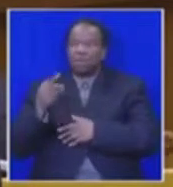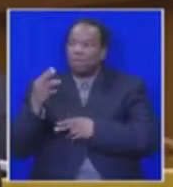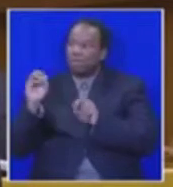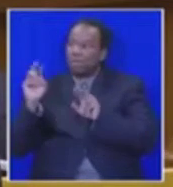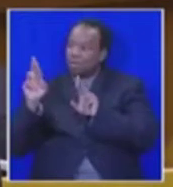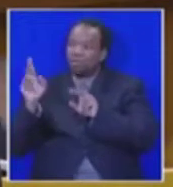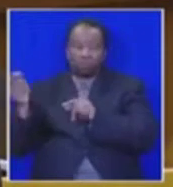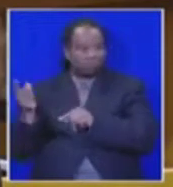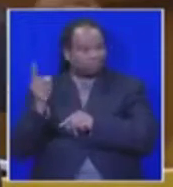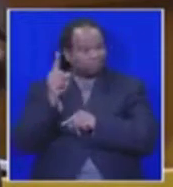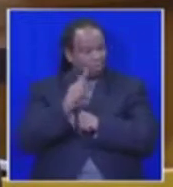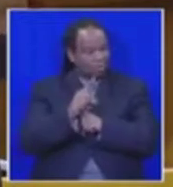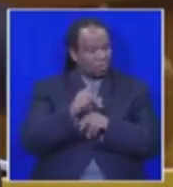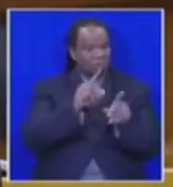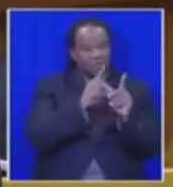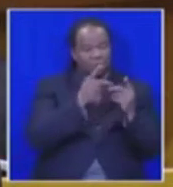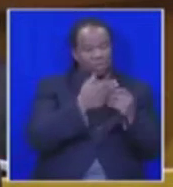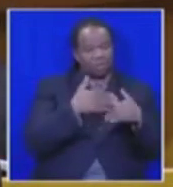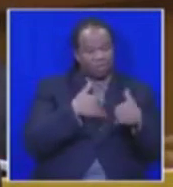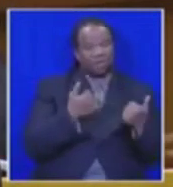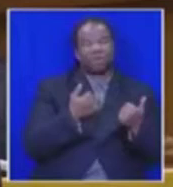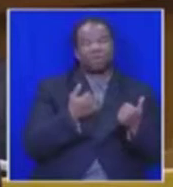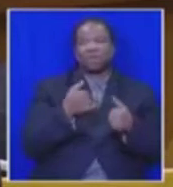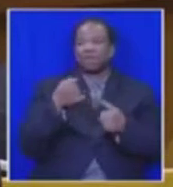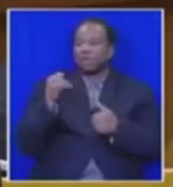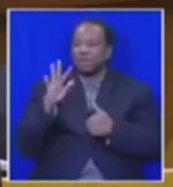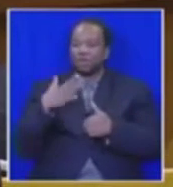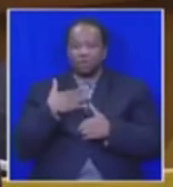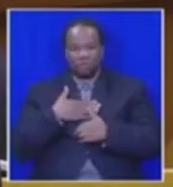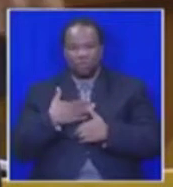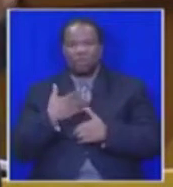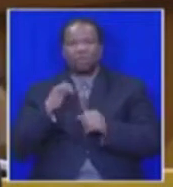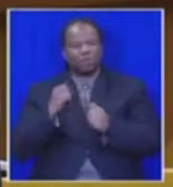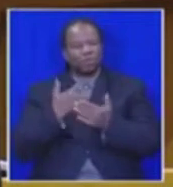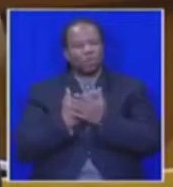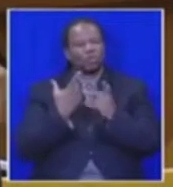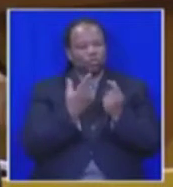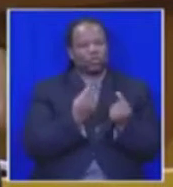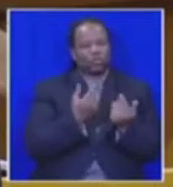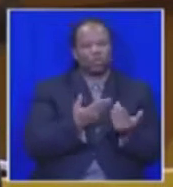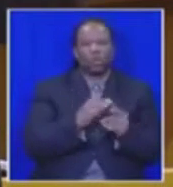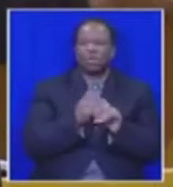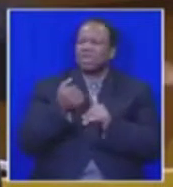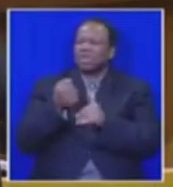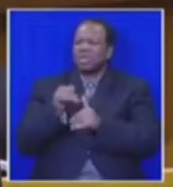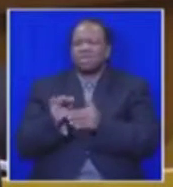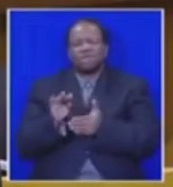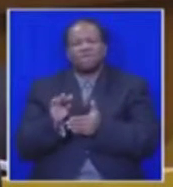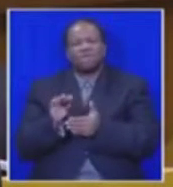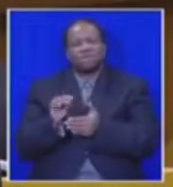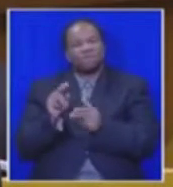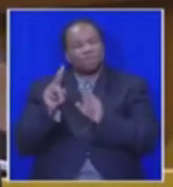I'm sure if this House feels that's what we need to do, certainly we'll do so. But if the matter is raised in the process